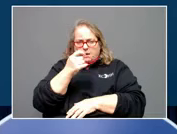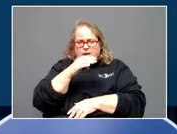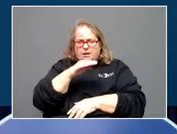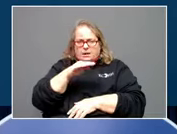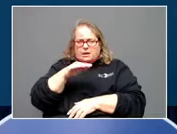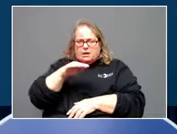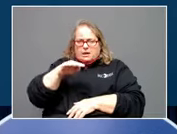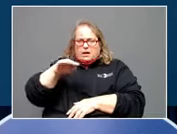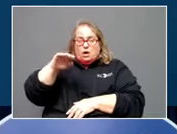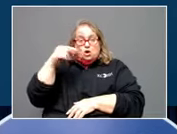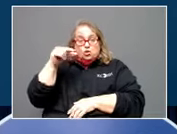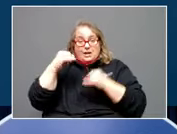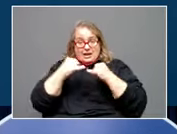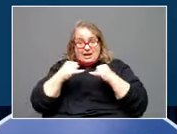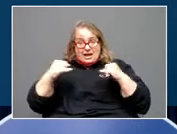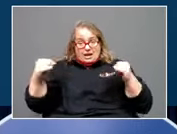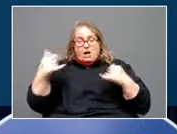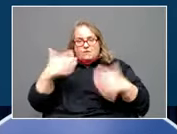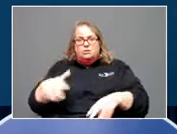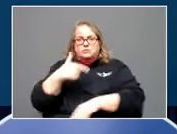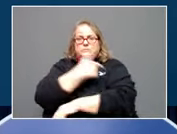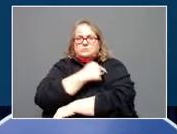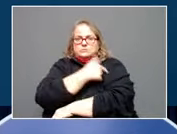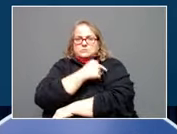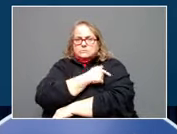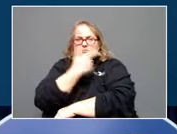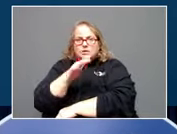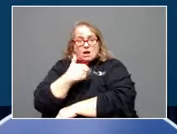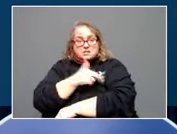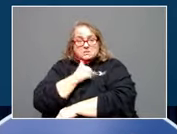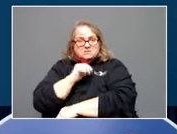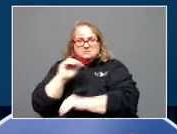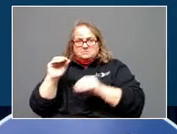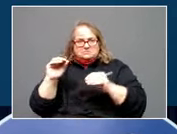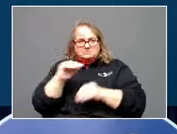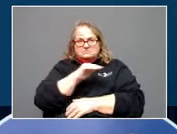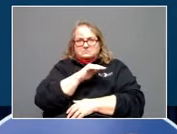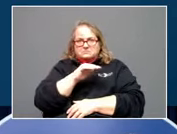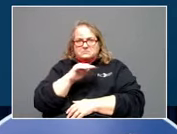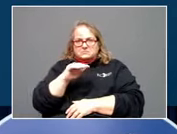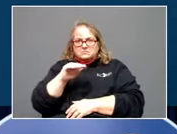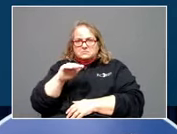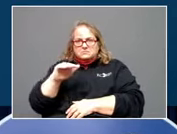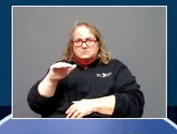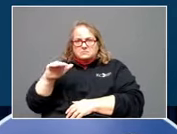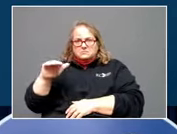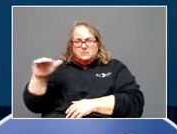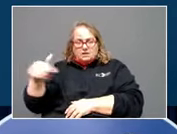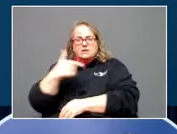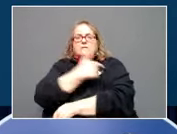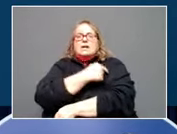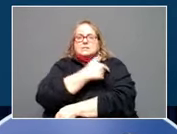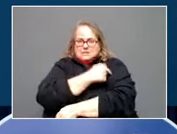The green line is vaccinated individuals, right? That's pretty flat. That means these vaccines, looking